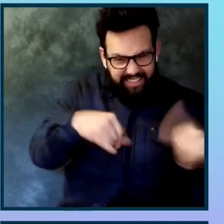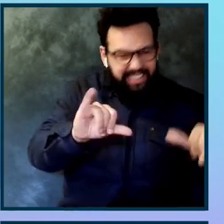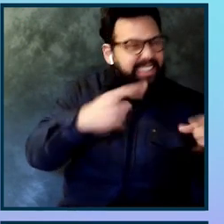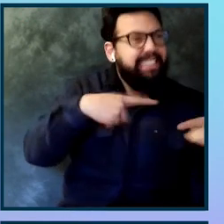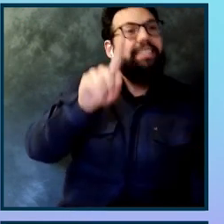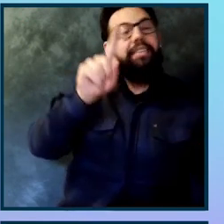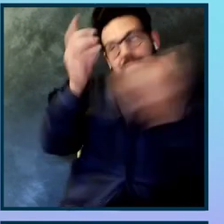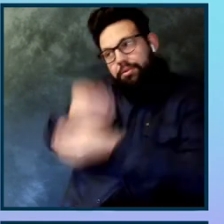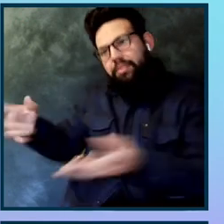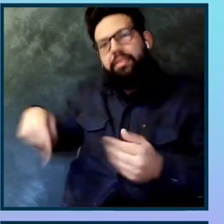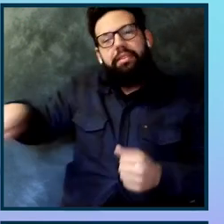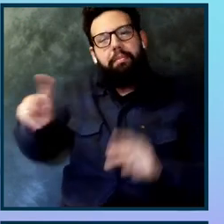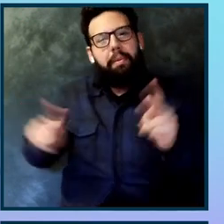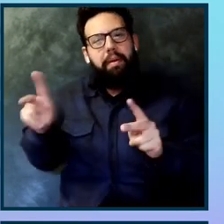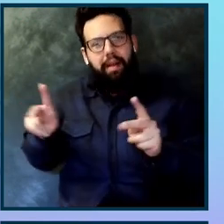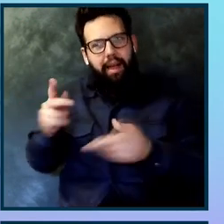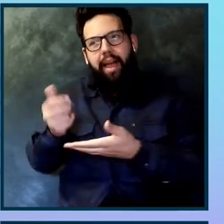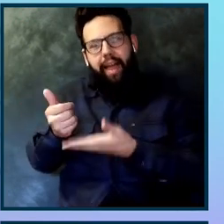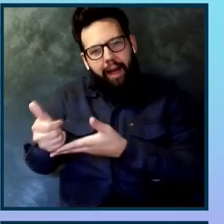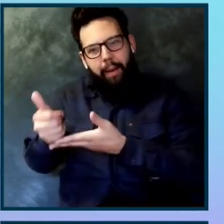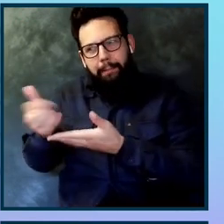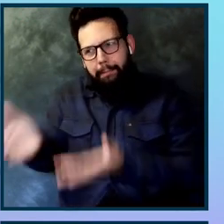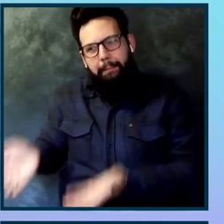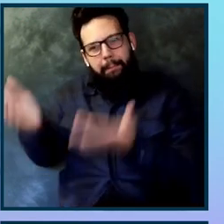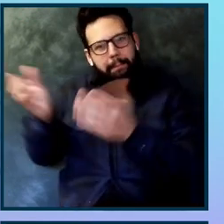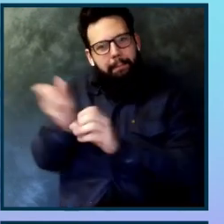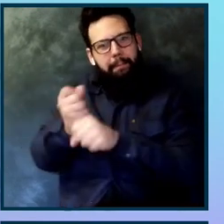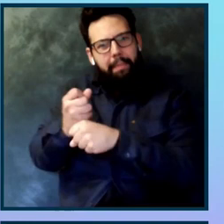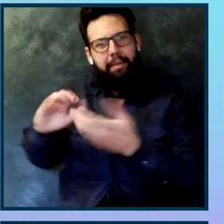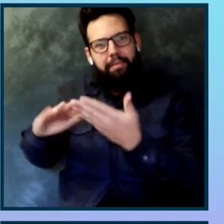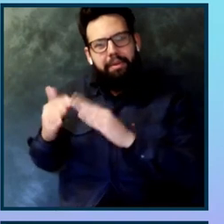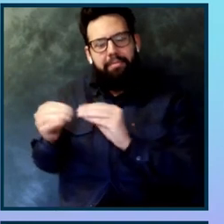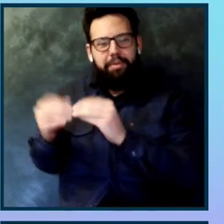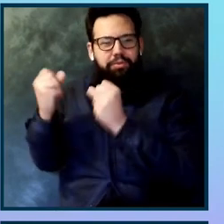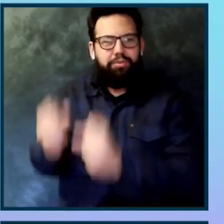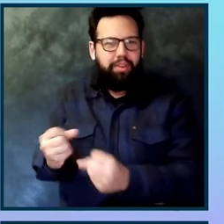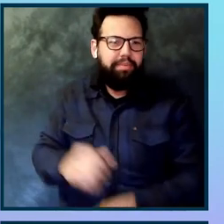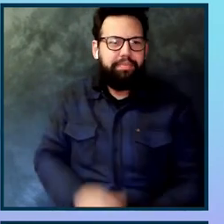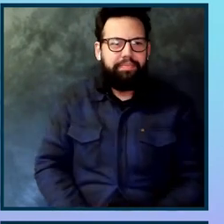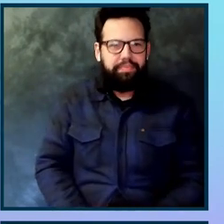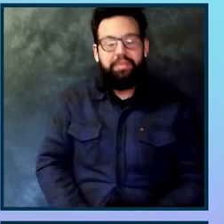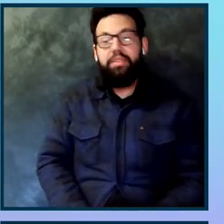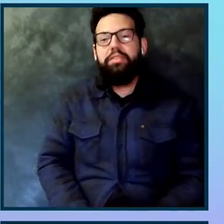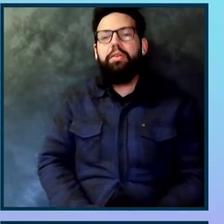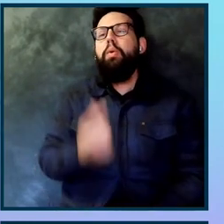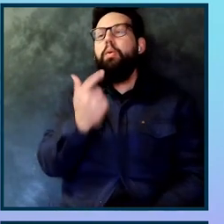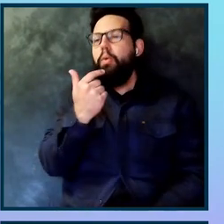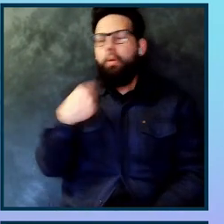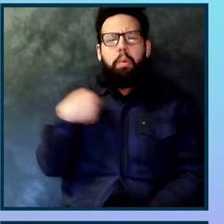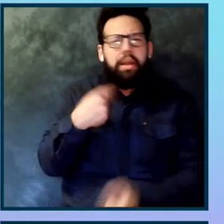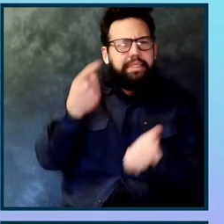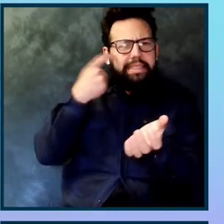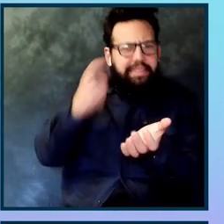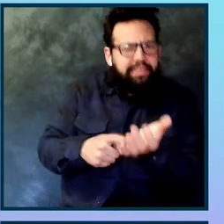companies and those people who have done this. The first is the Award of